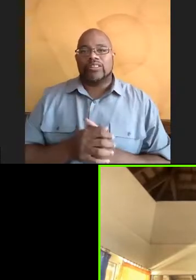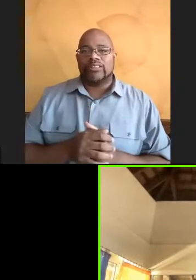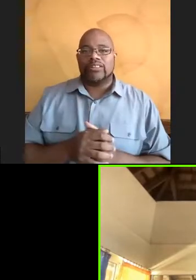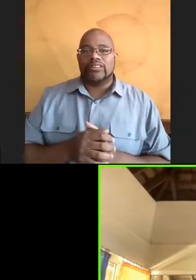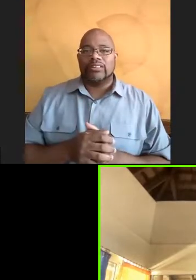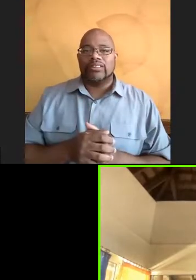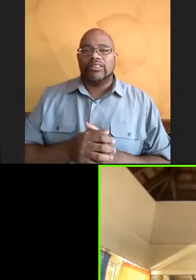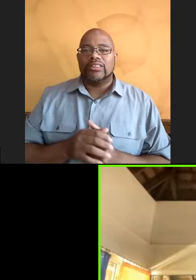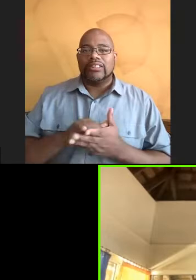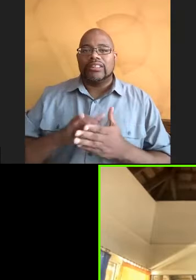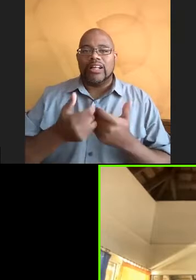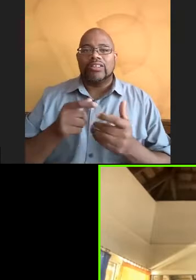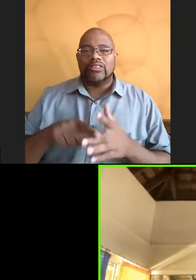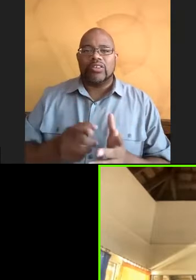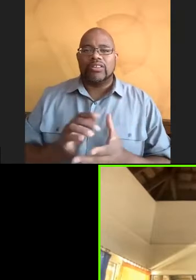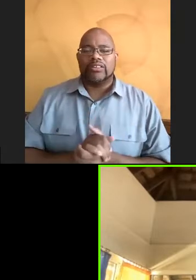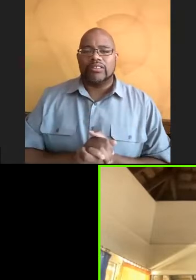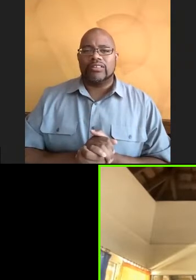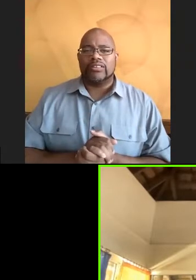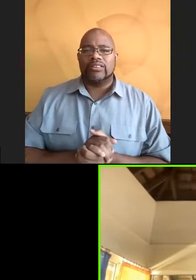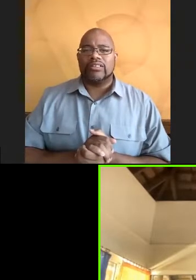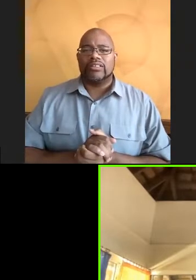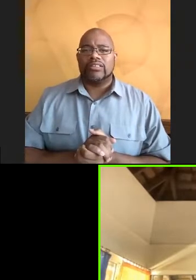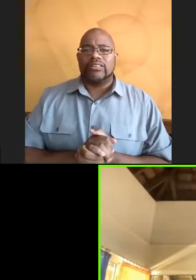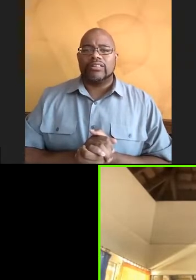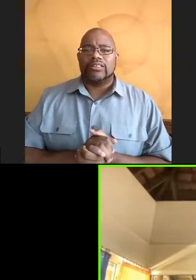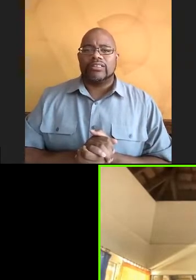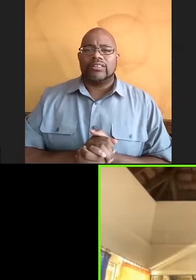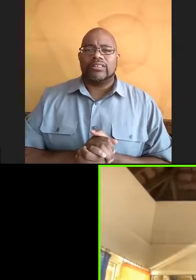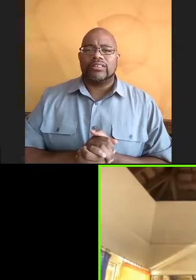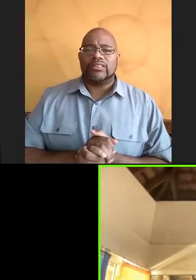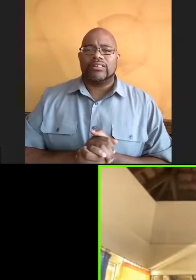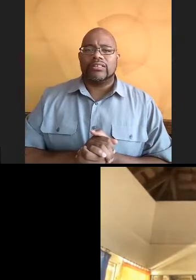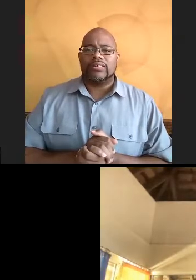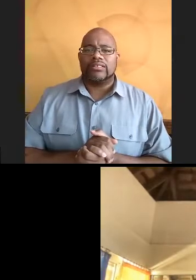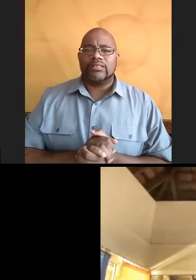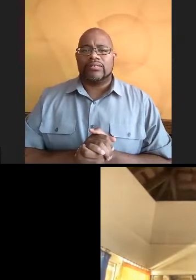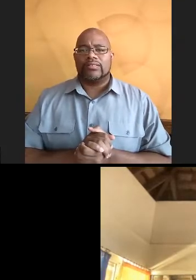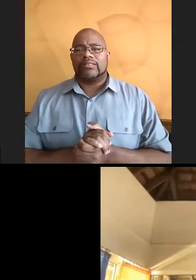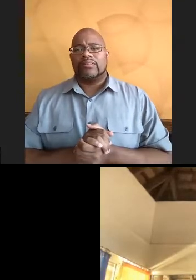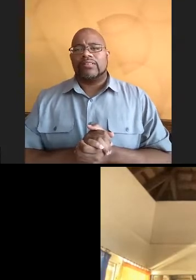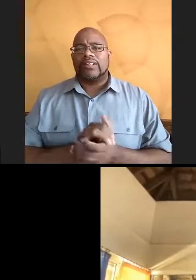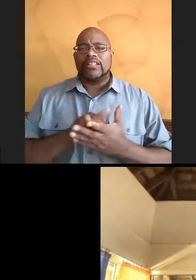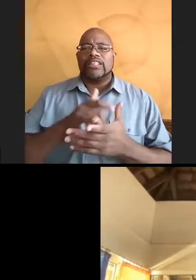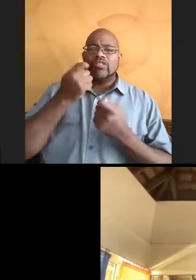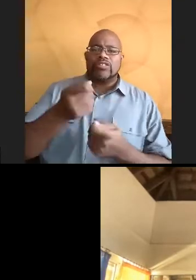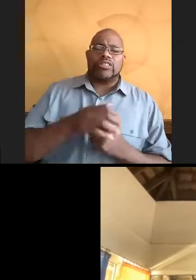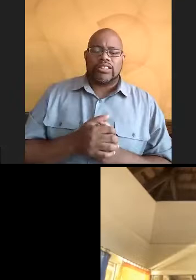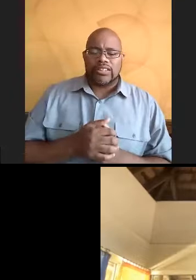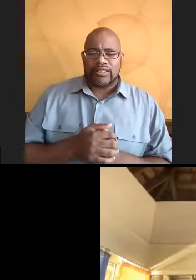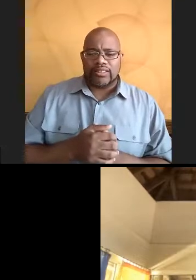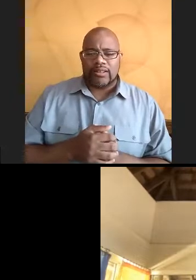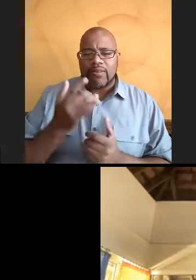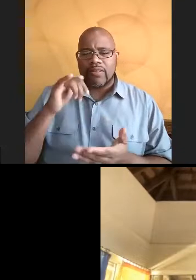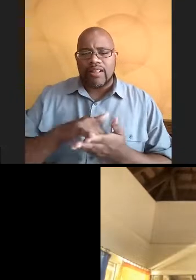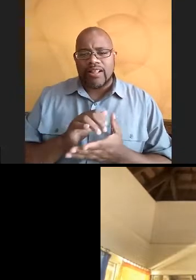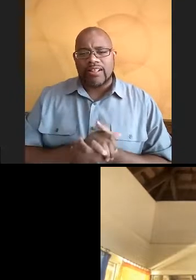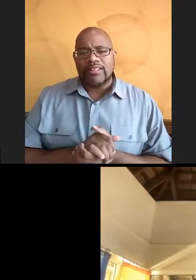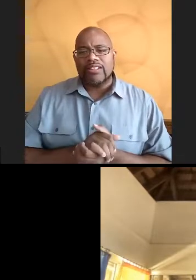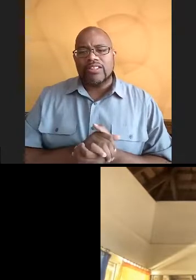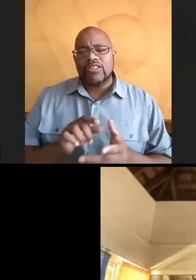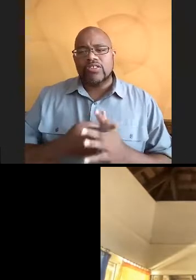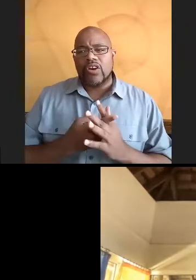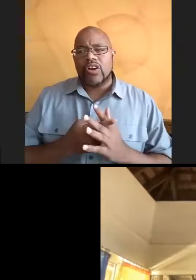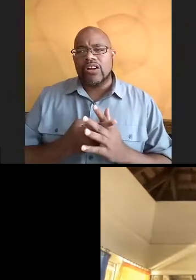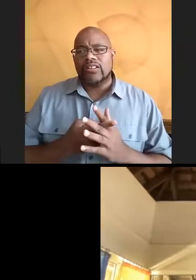application process. It's great. I love it. It's interesting, because that's kind of how I started my first